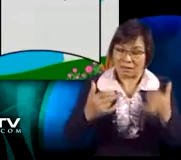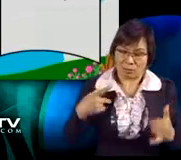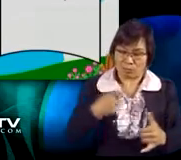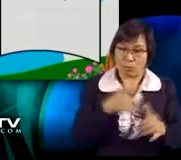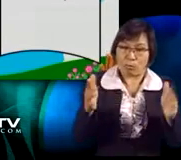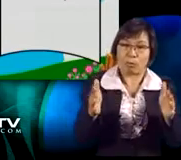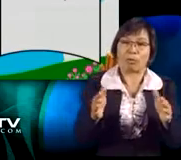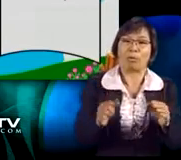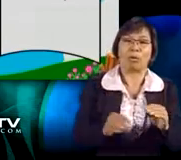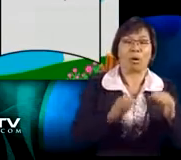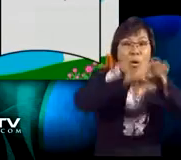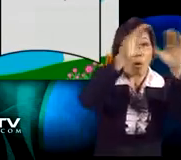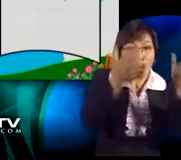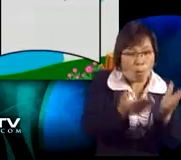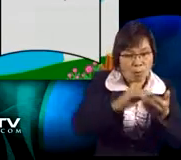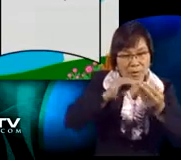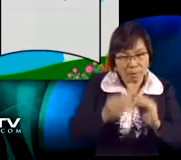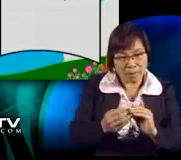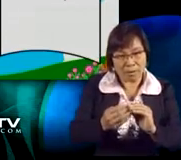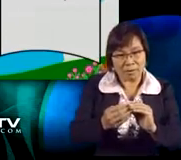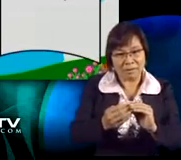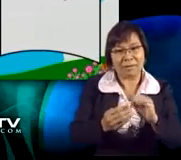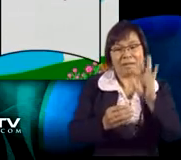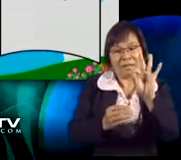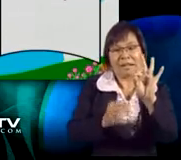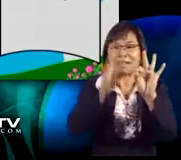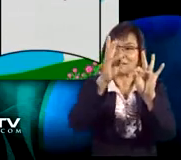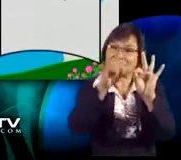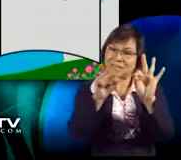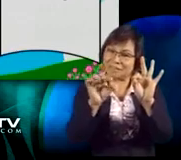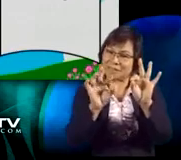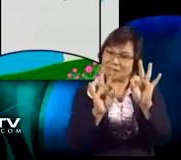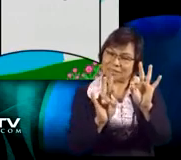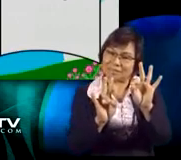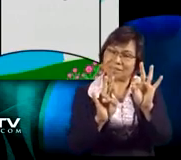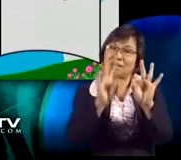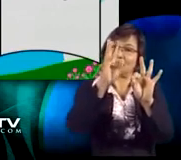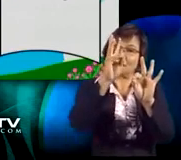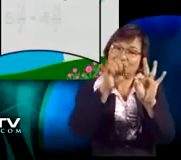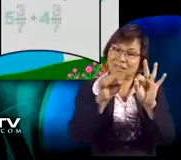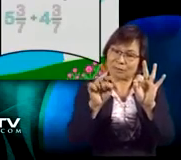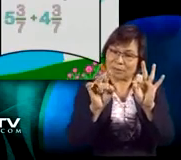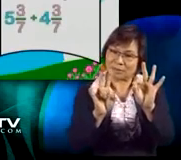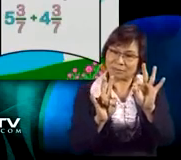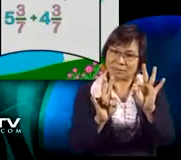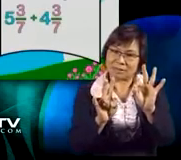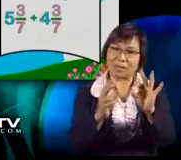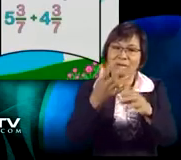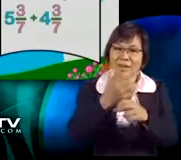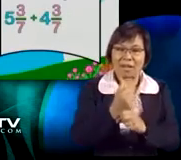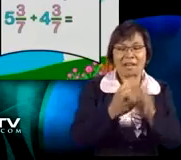6 7ths. Now, we put the sum of the whole numbers together with the fraction.